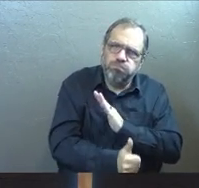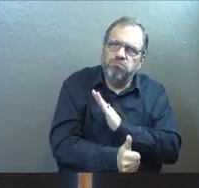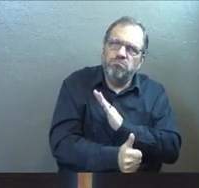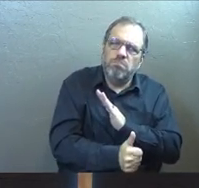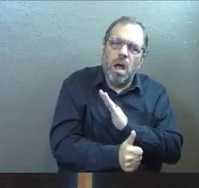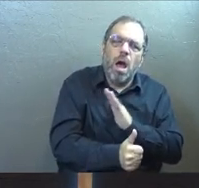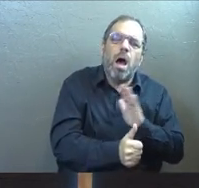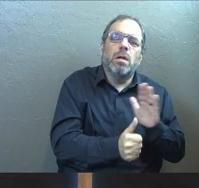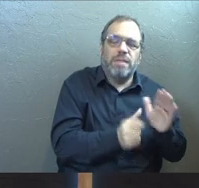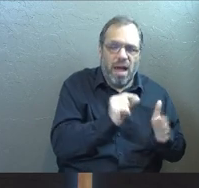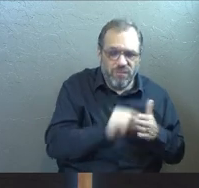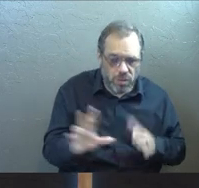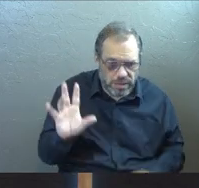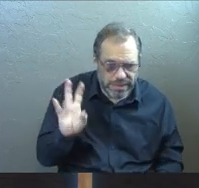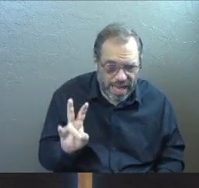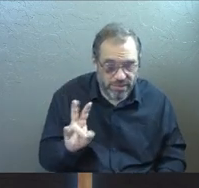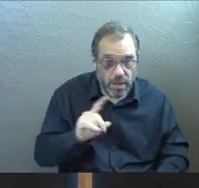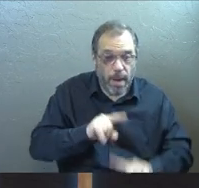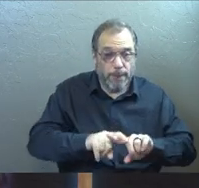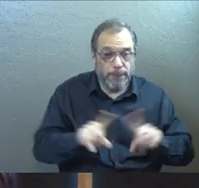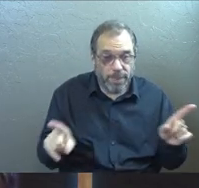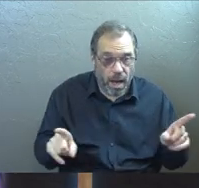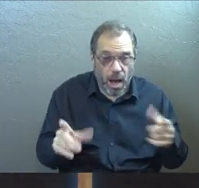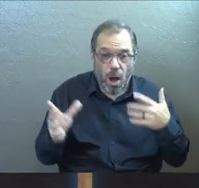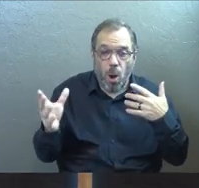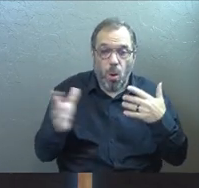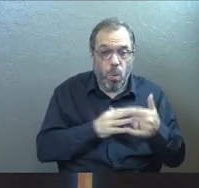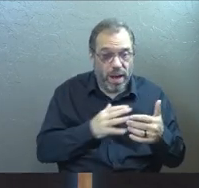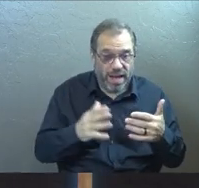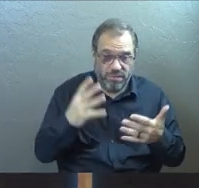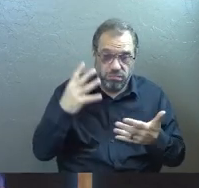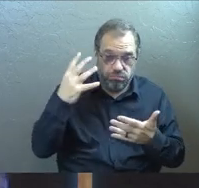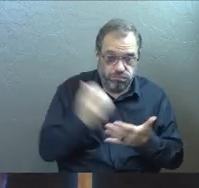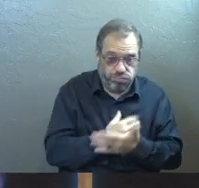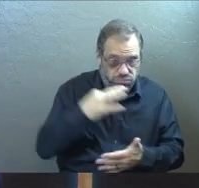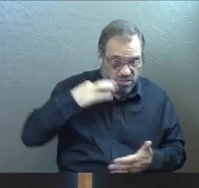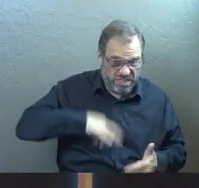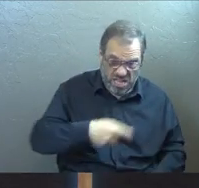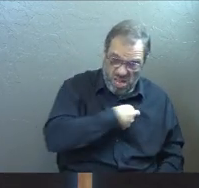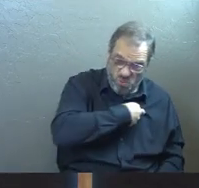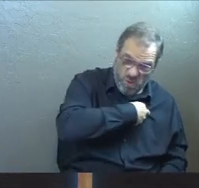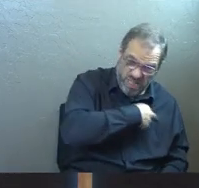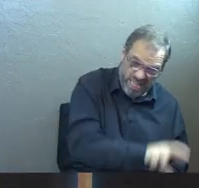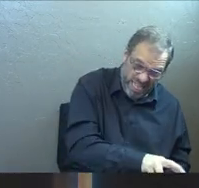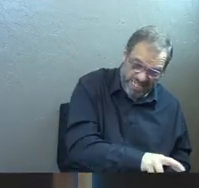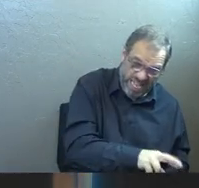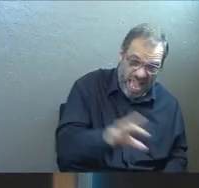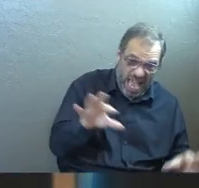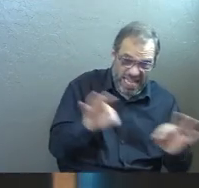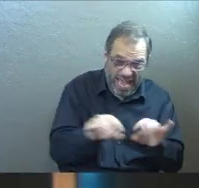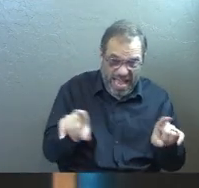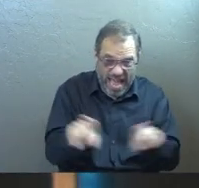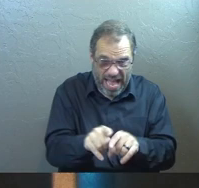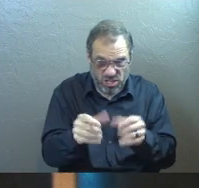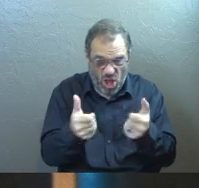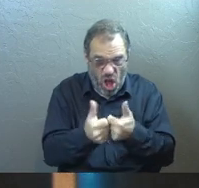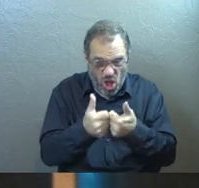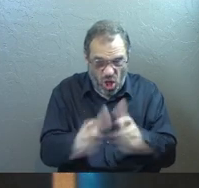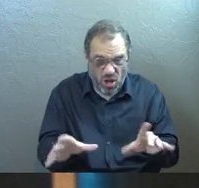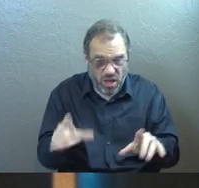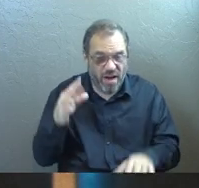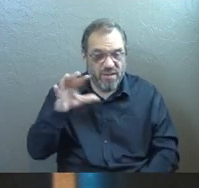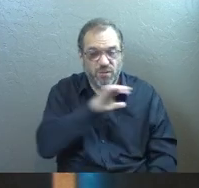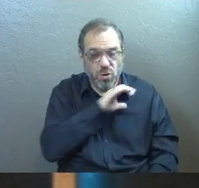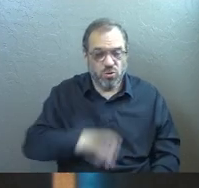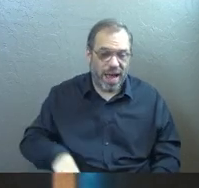and then come down into verse seven. But whatever gain I had in all that religion, I counted as loss for the sake of